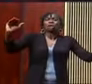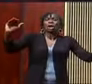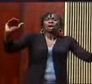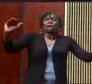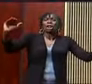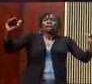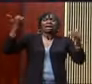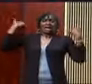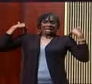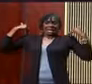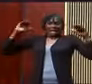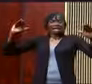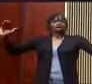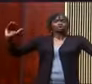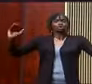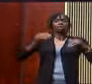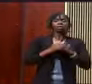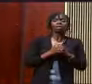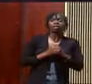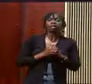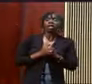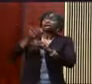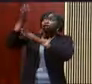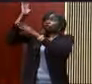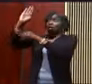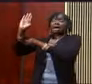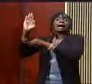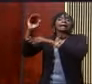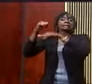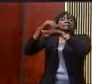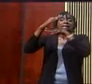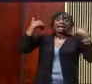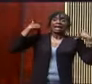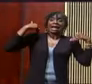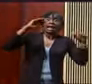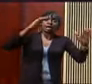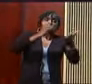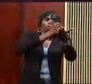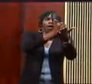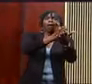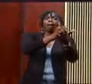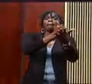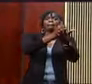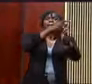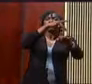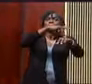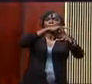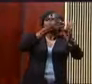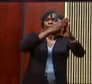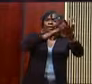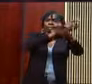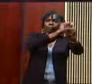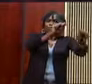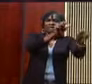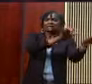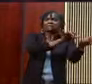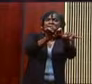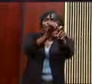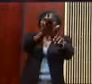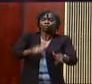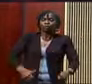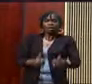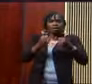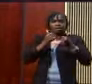could not do and set Peter free. Pray because when life knocks you down, you look up to God in prayer.